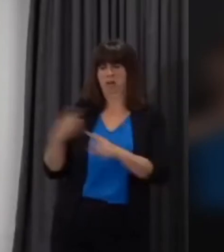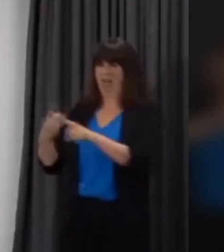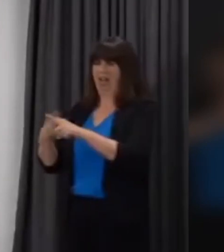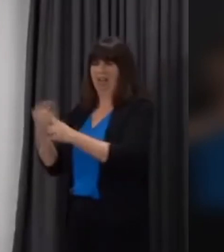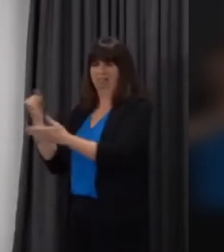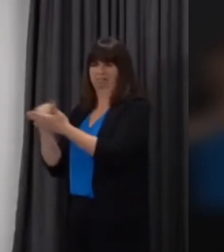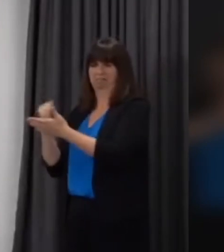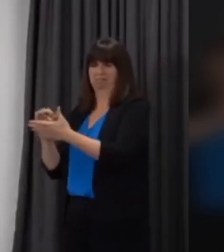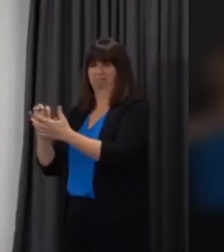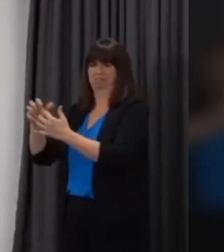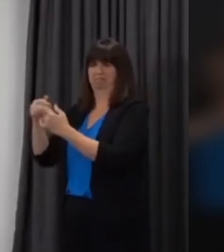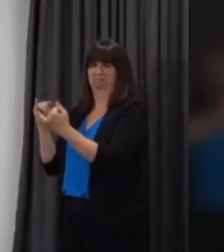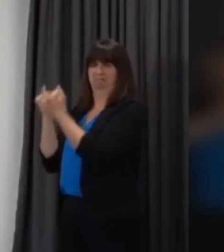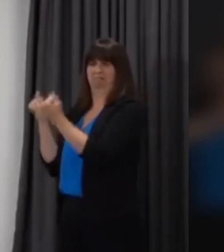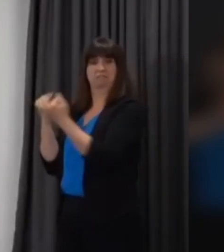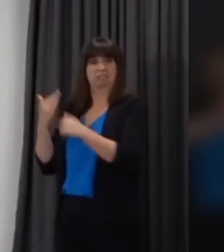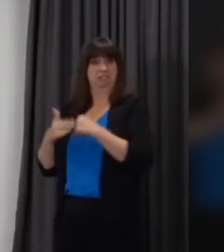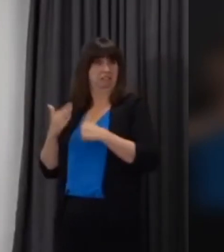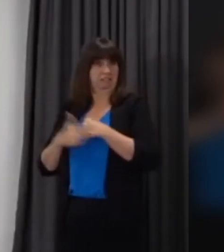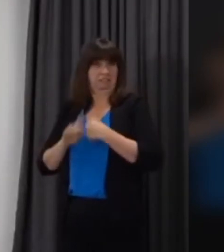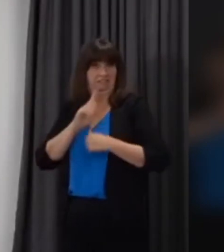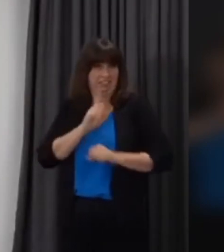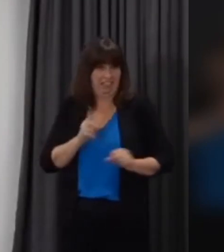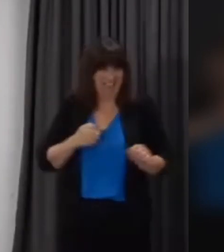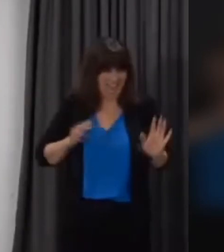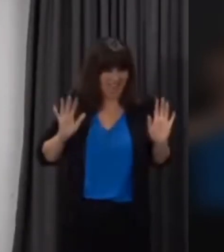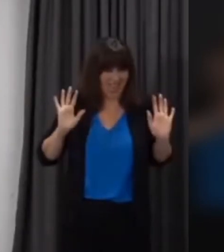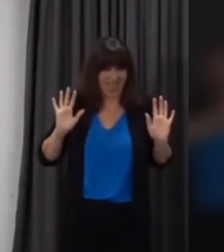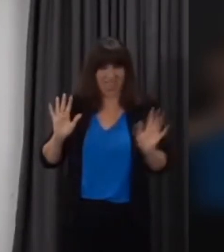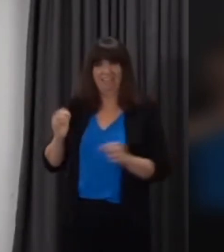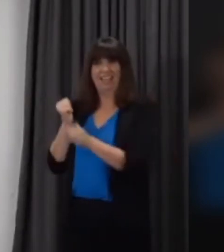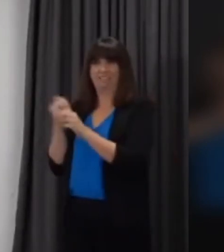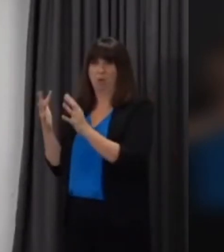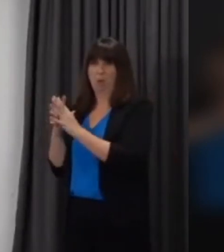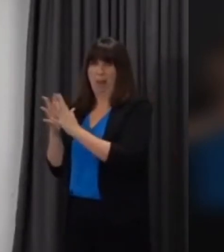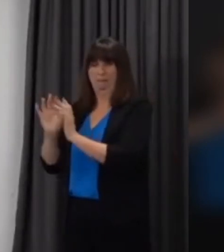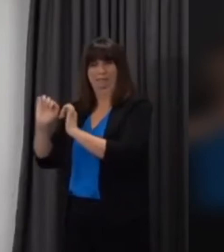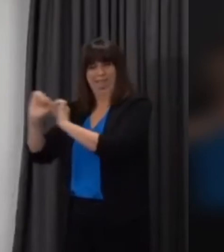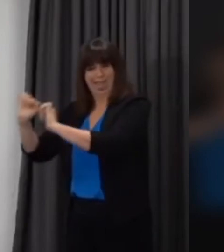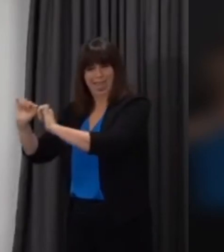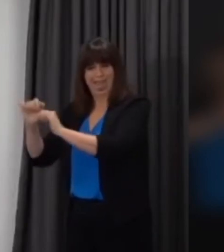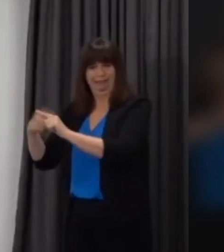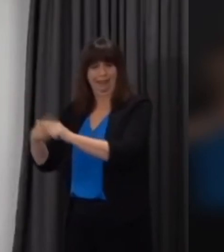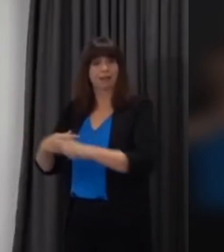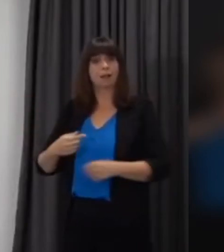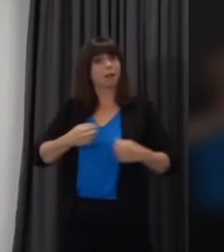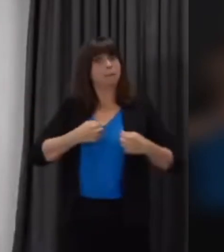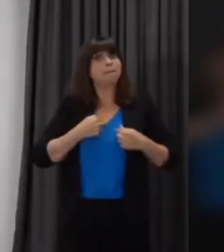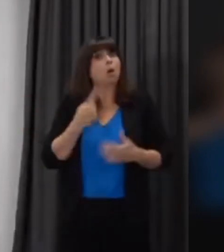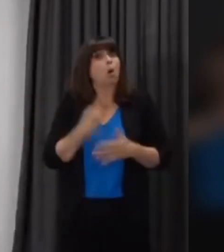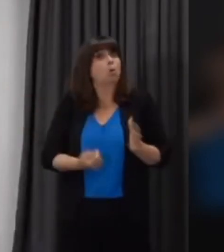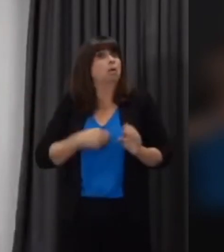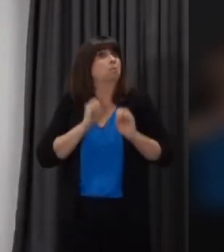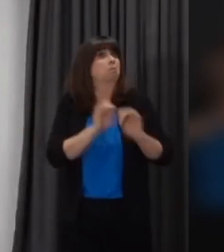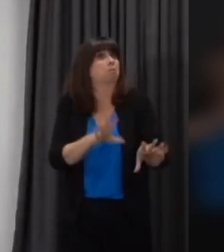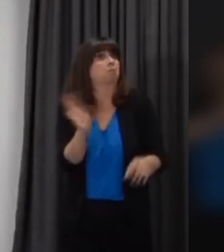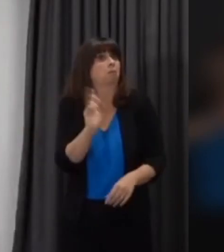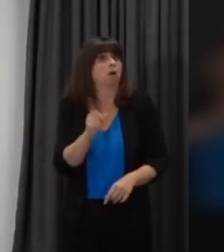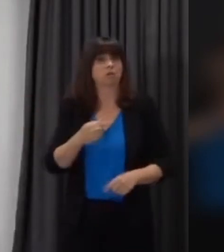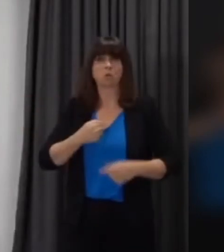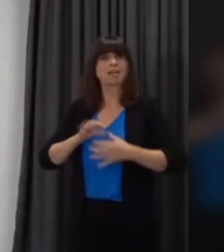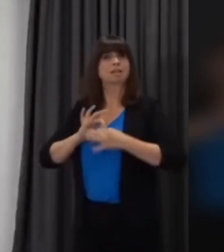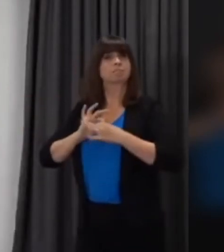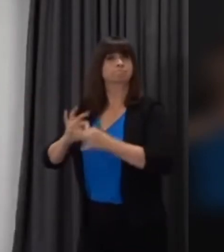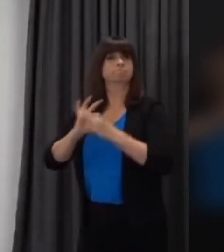unions have with Gavin Williamson in England what I'm describing is a very positive relationship that we have with our